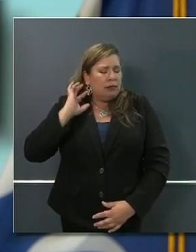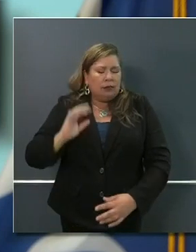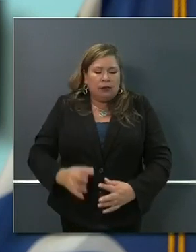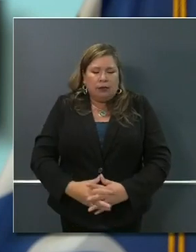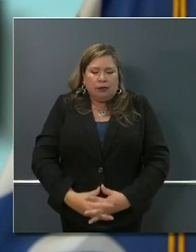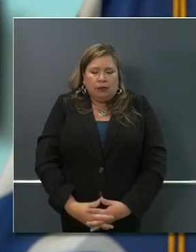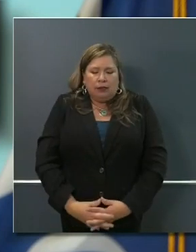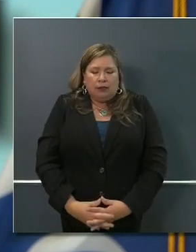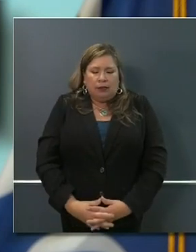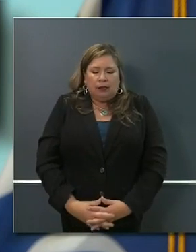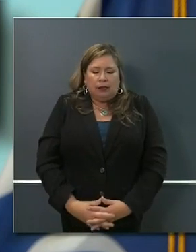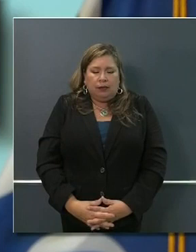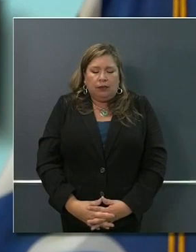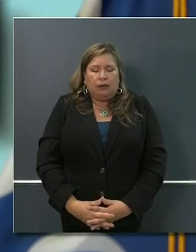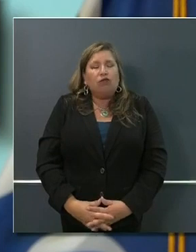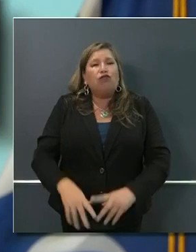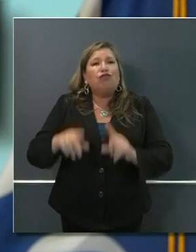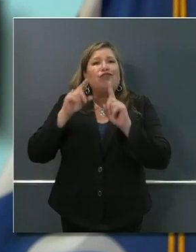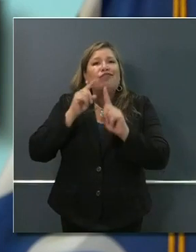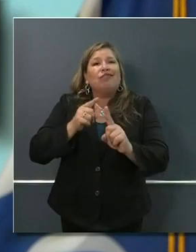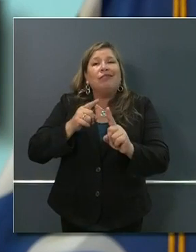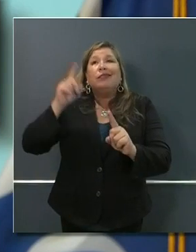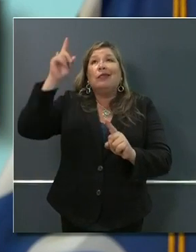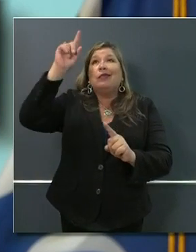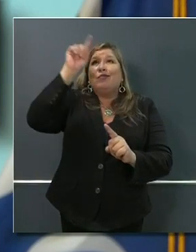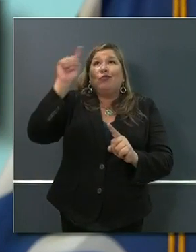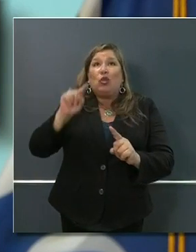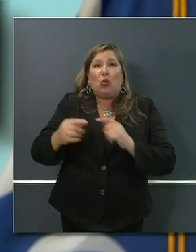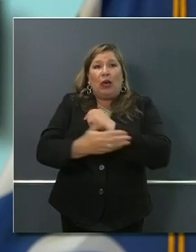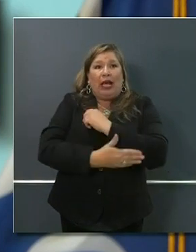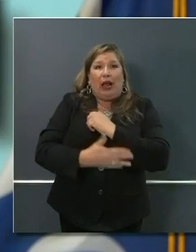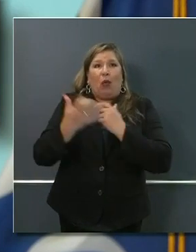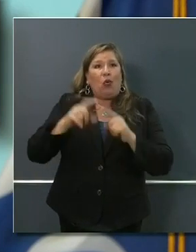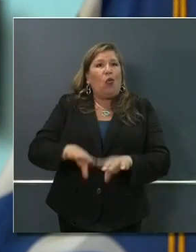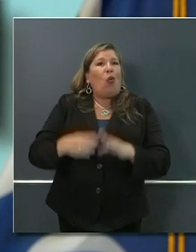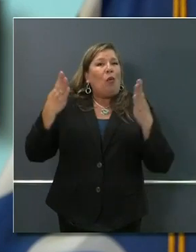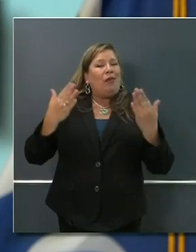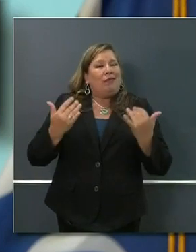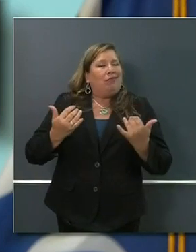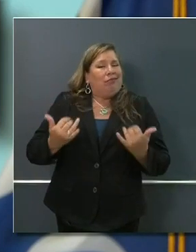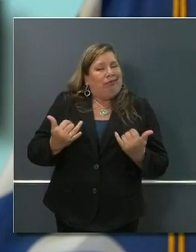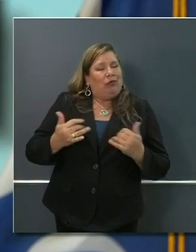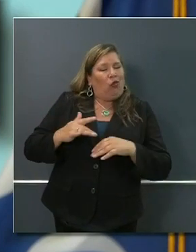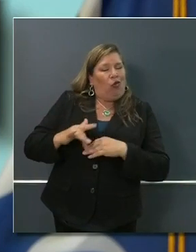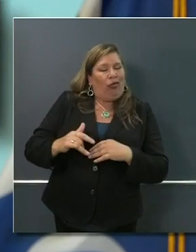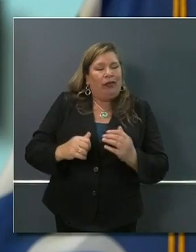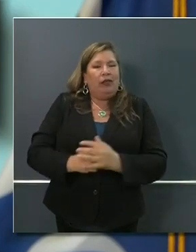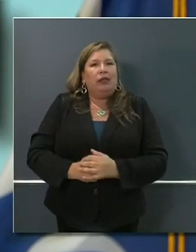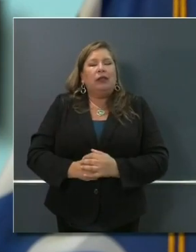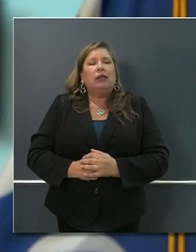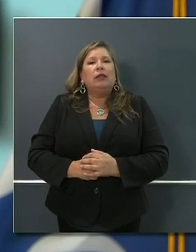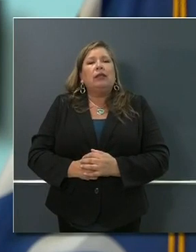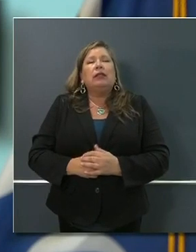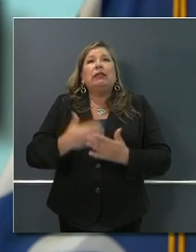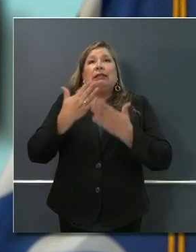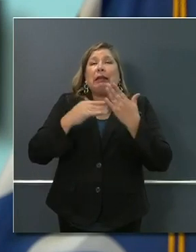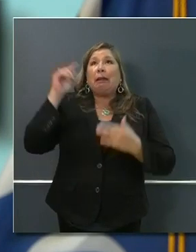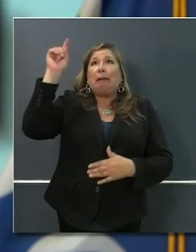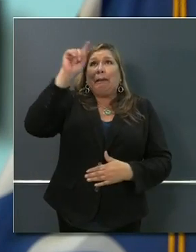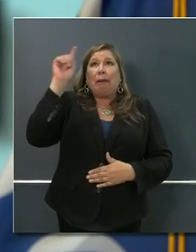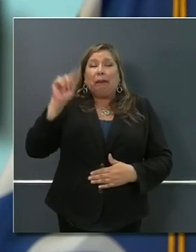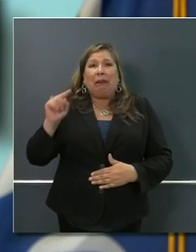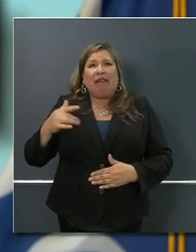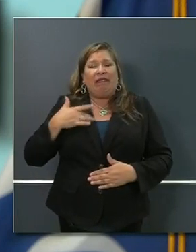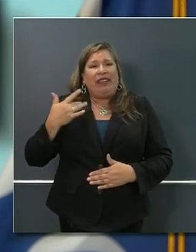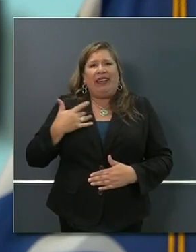to reopen early. Some of them would say that the statewide stay-at-home approach is too much of a one-size-fits-all approach.